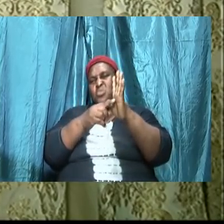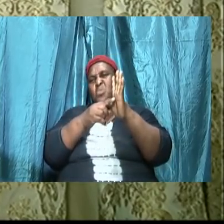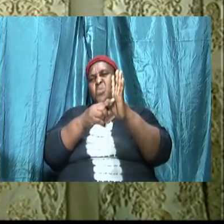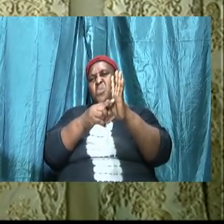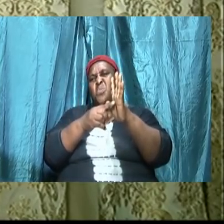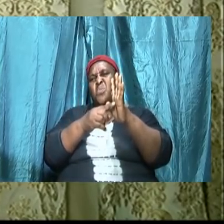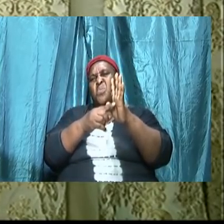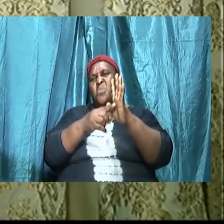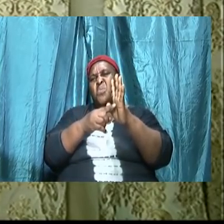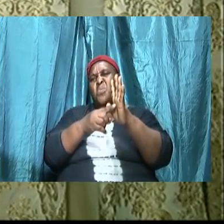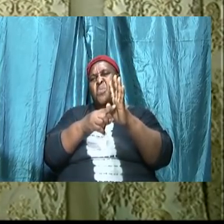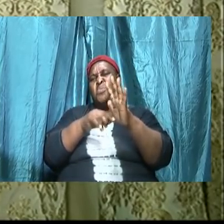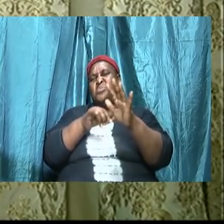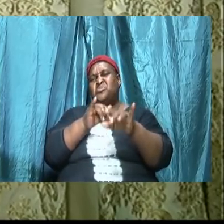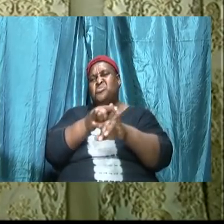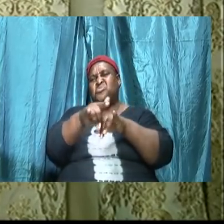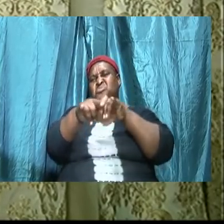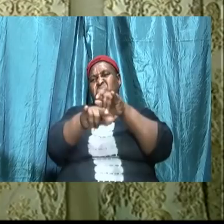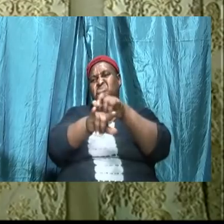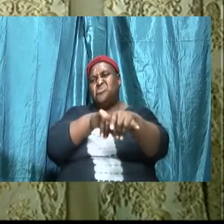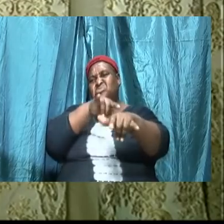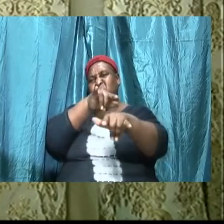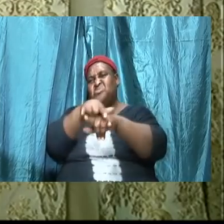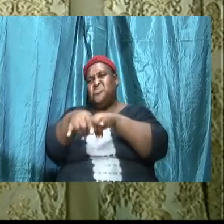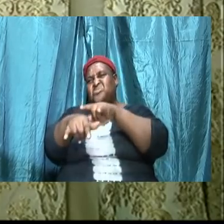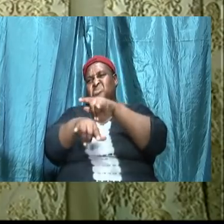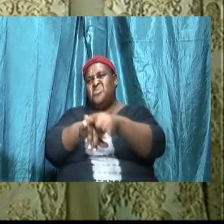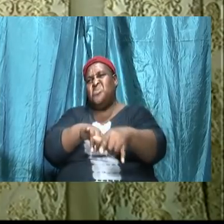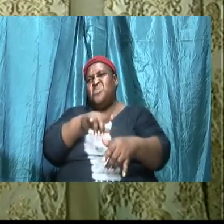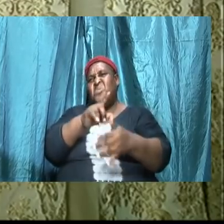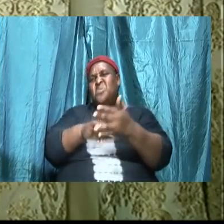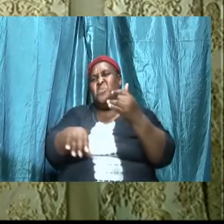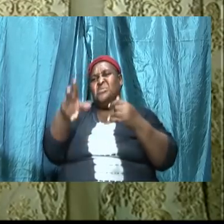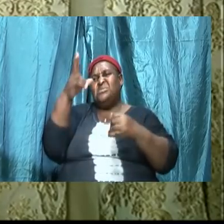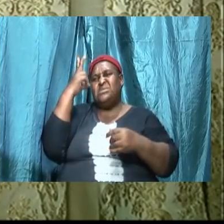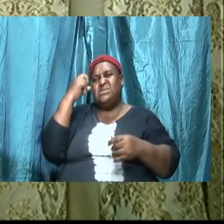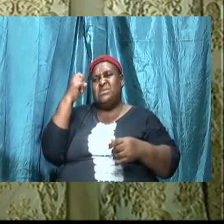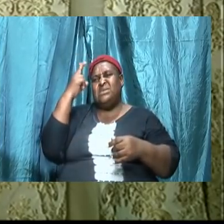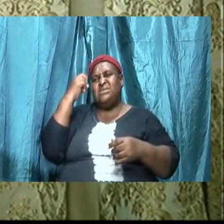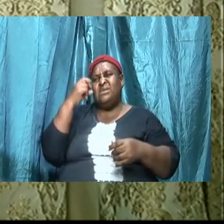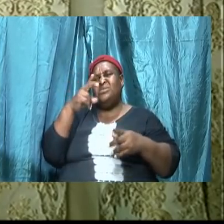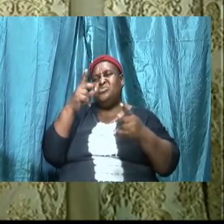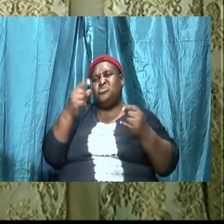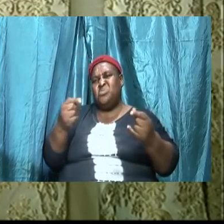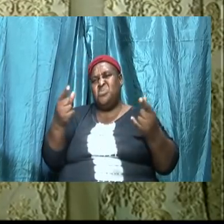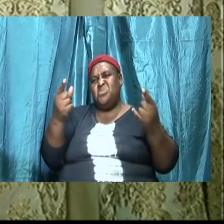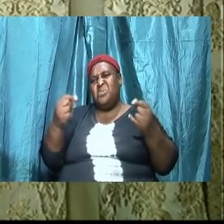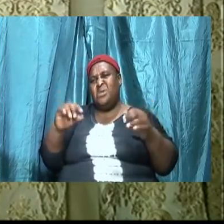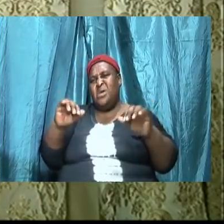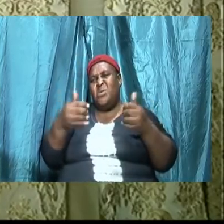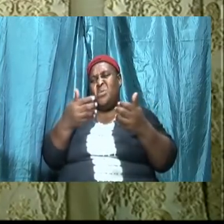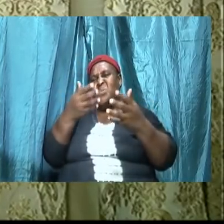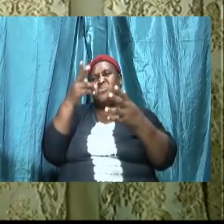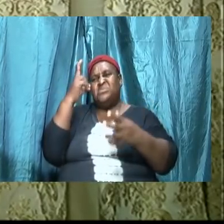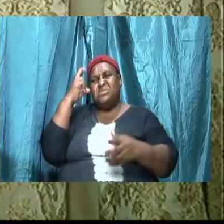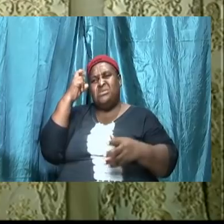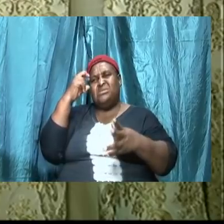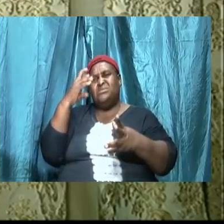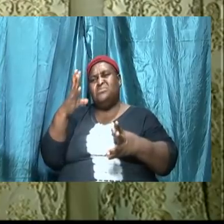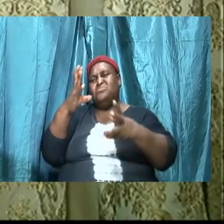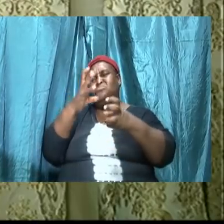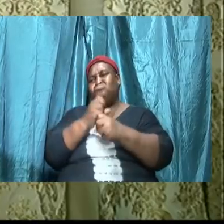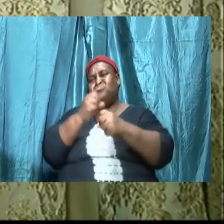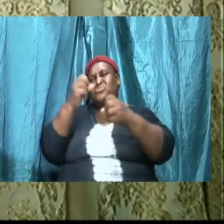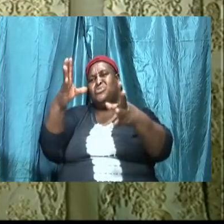exactly the strategy what Satan is doing and how he wants to capture our minds because if he does that